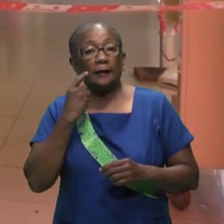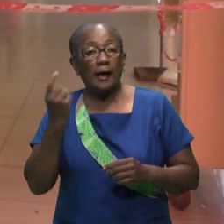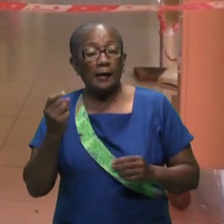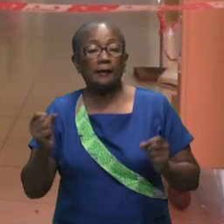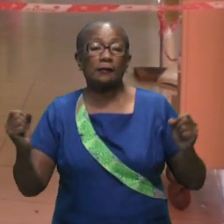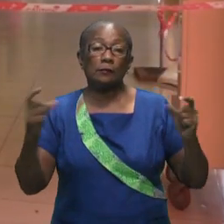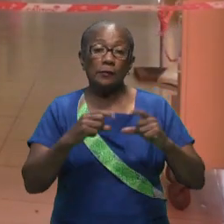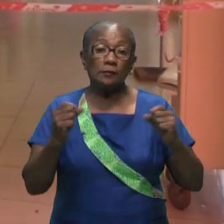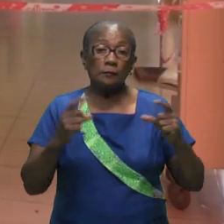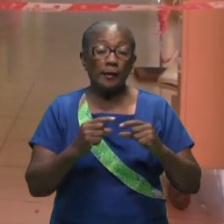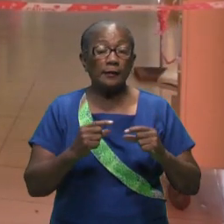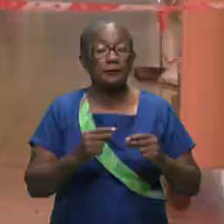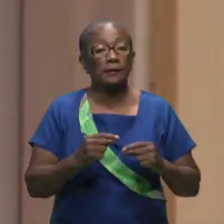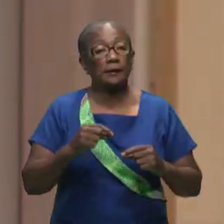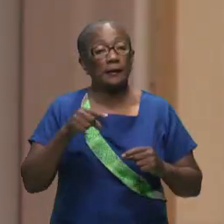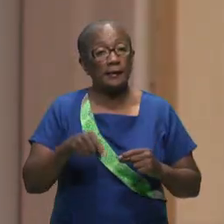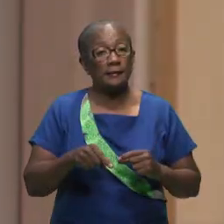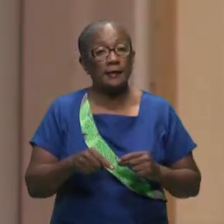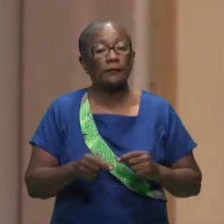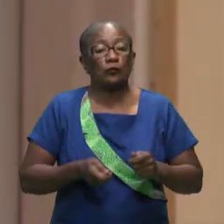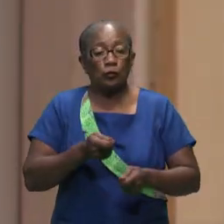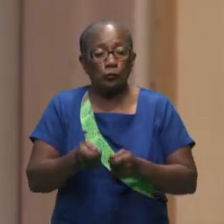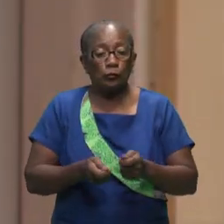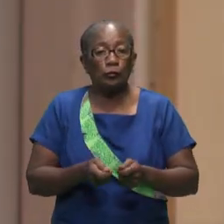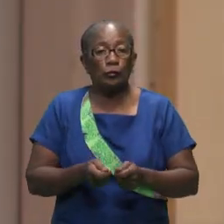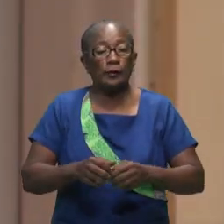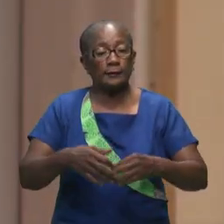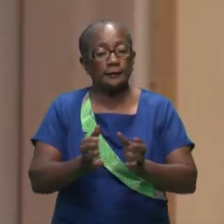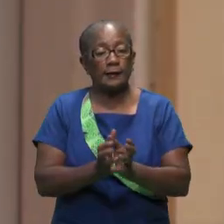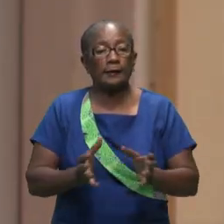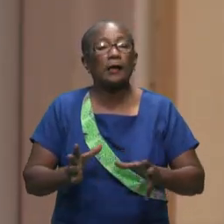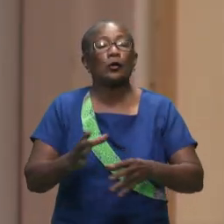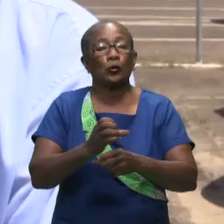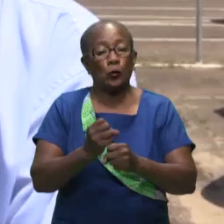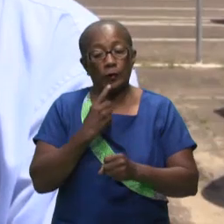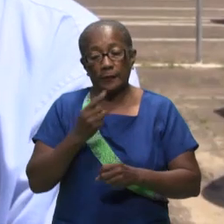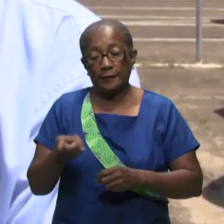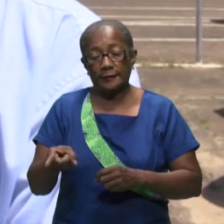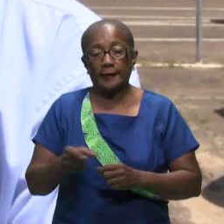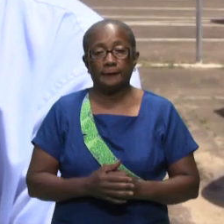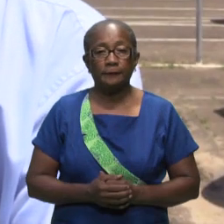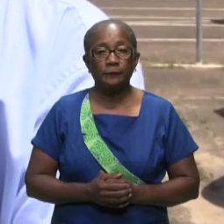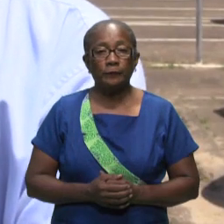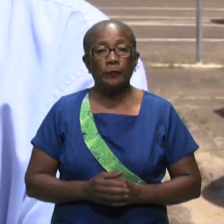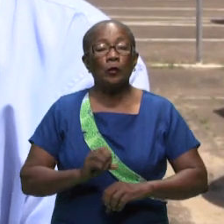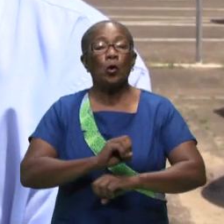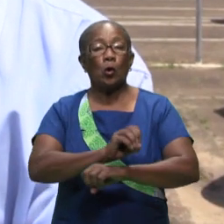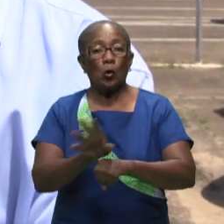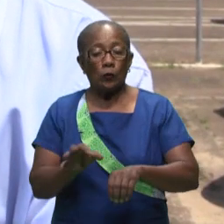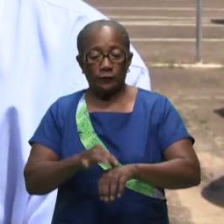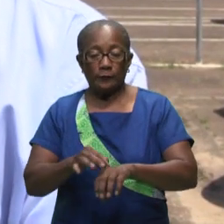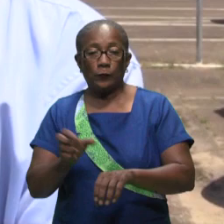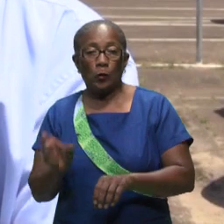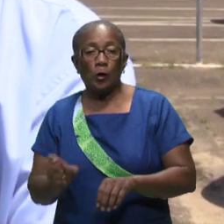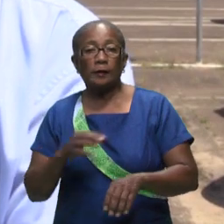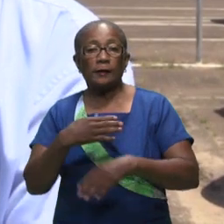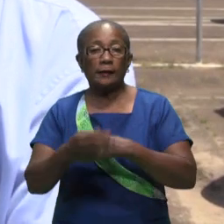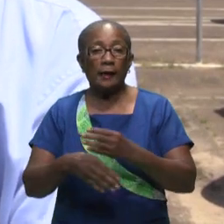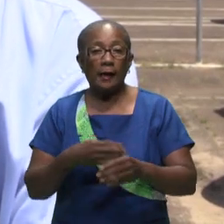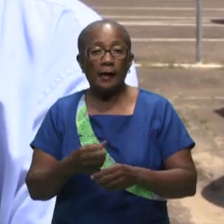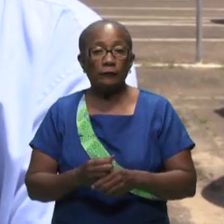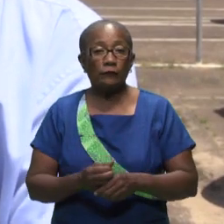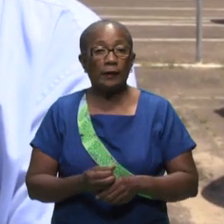positive infections it is a big help to the sector sukai adds based on their condition covid